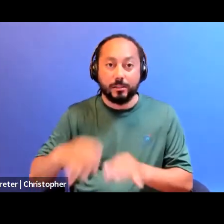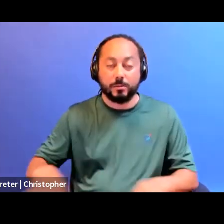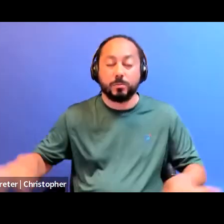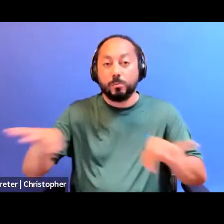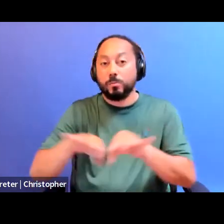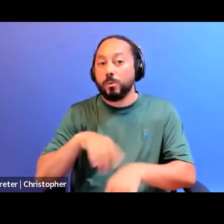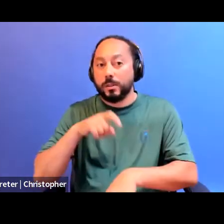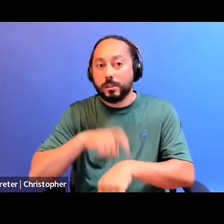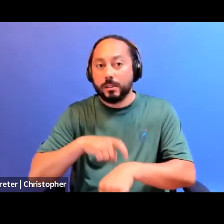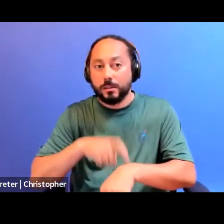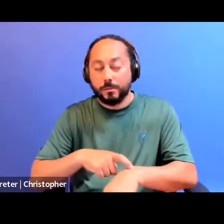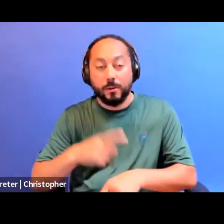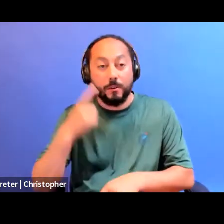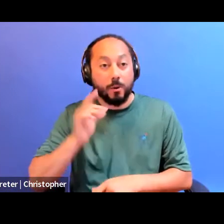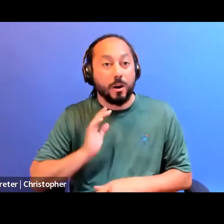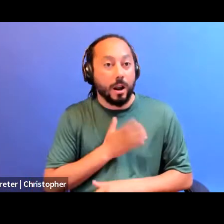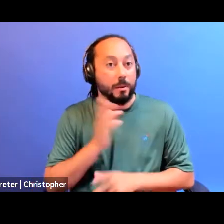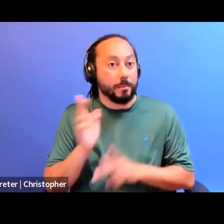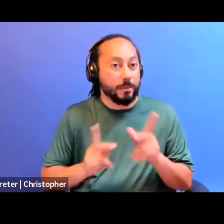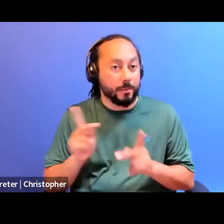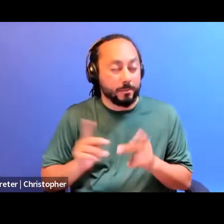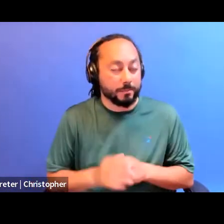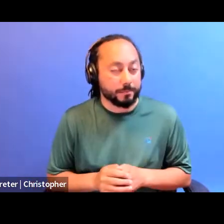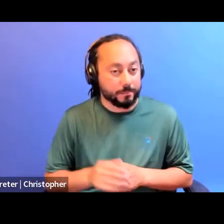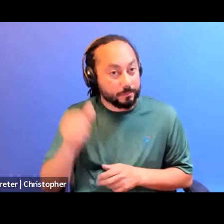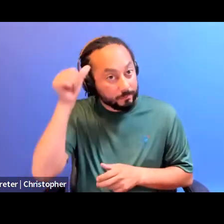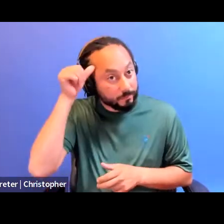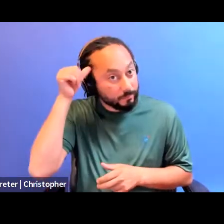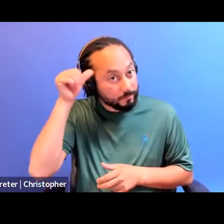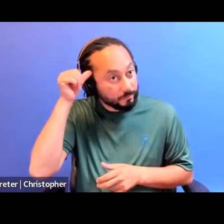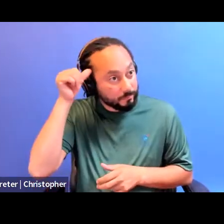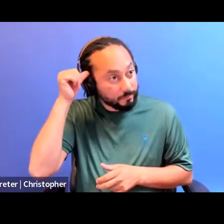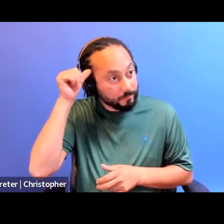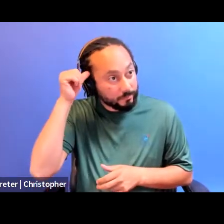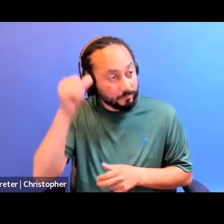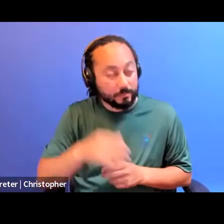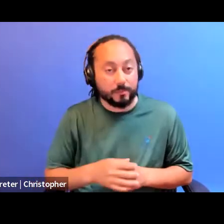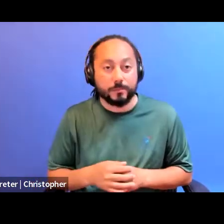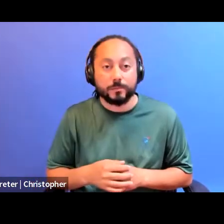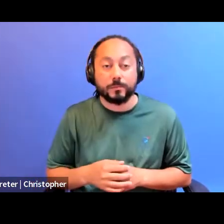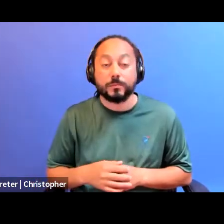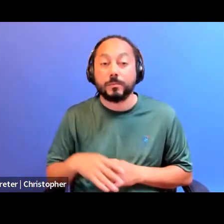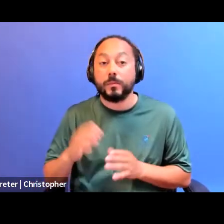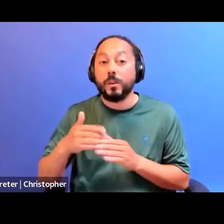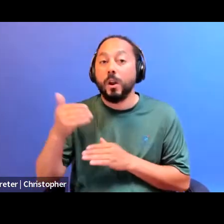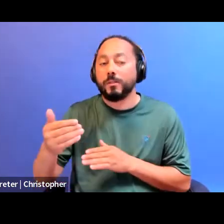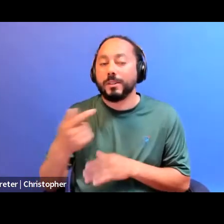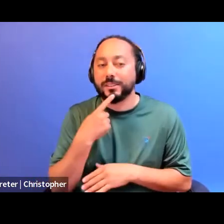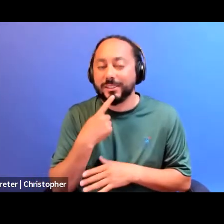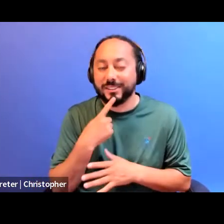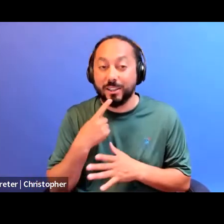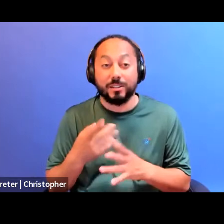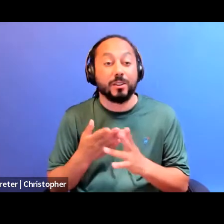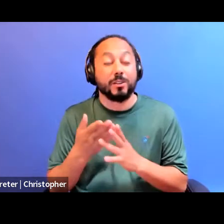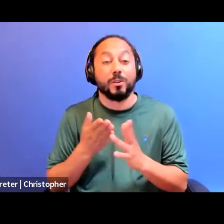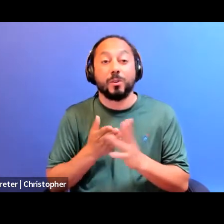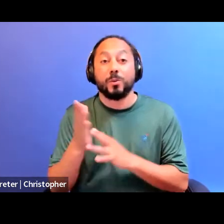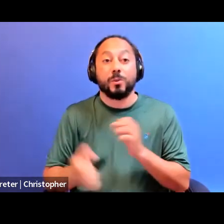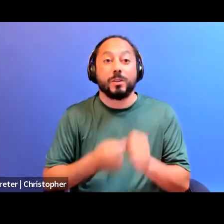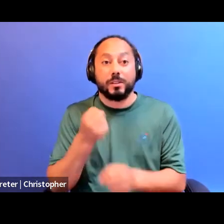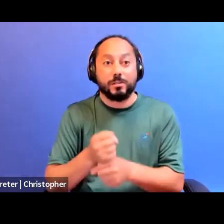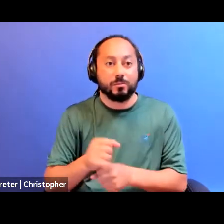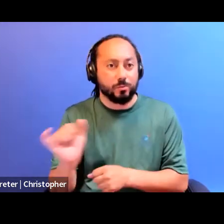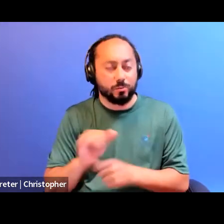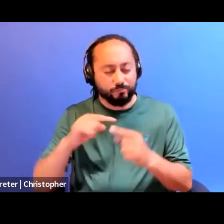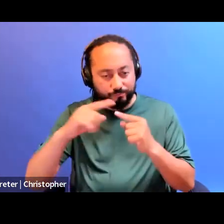for our people. But I, you know, I often say that it translates all throughout the year, and that it's important for people